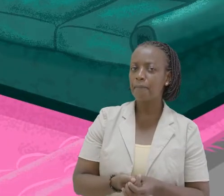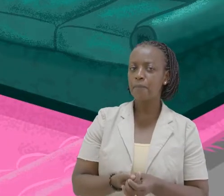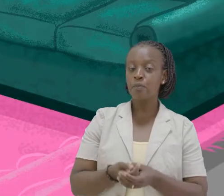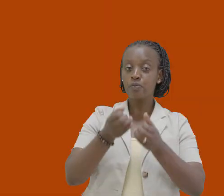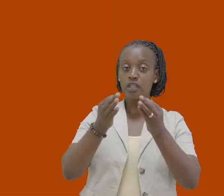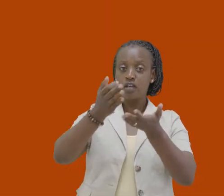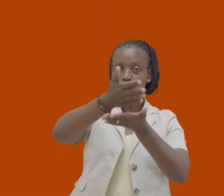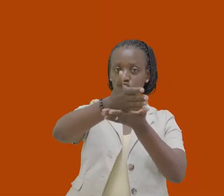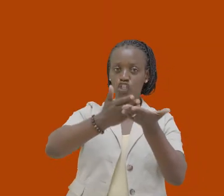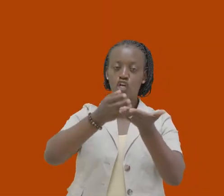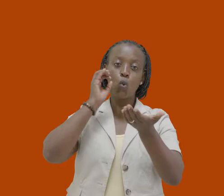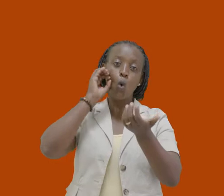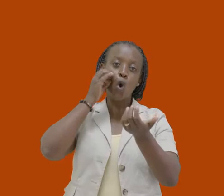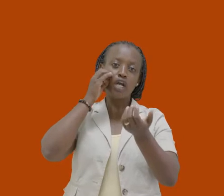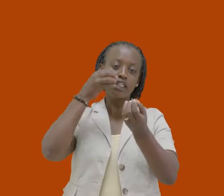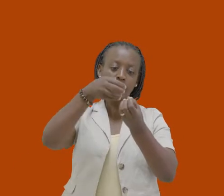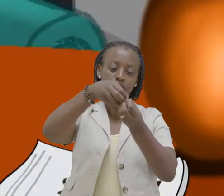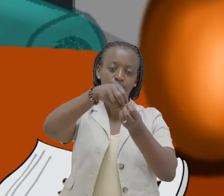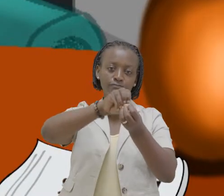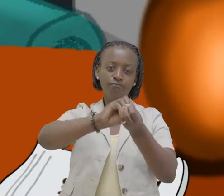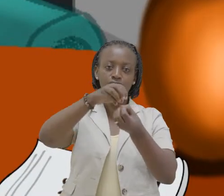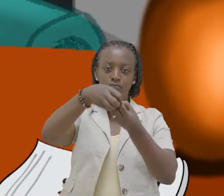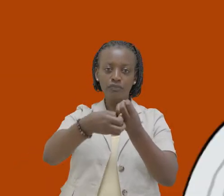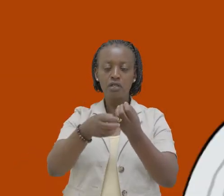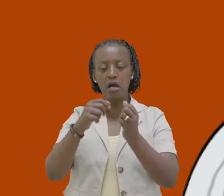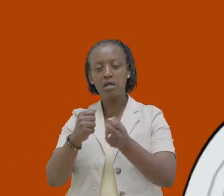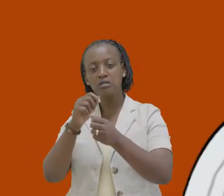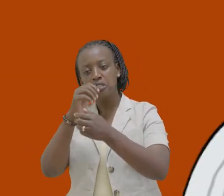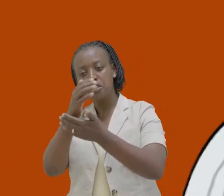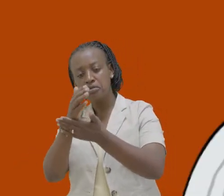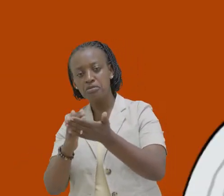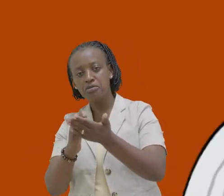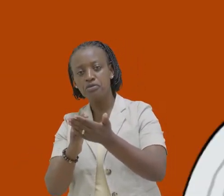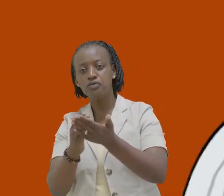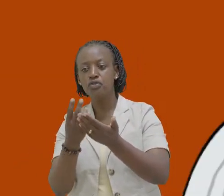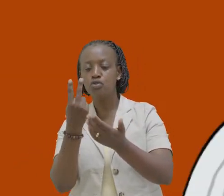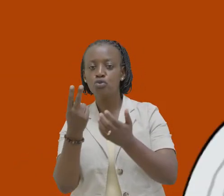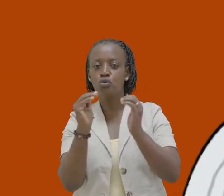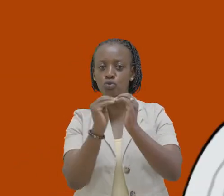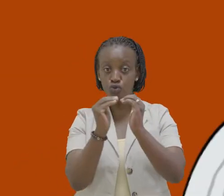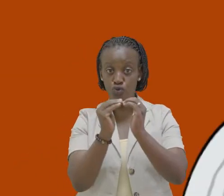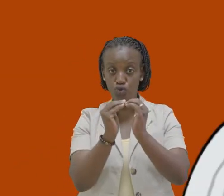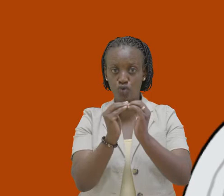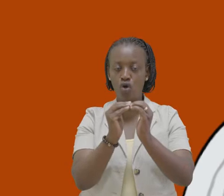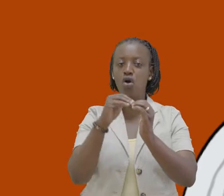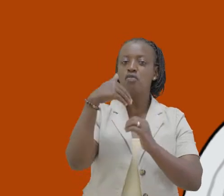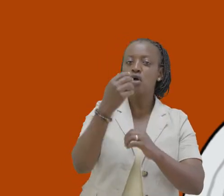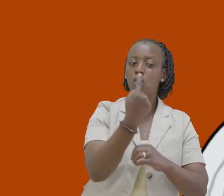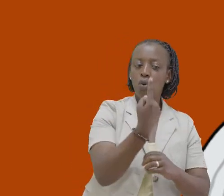If I cut this orange And divide it into two equal parts Then,